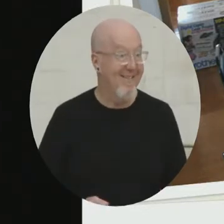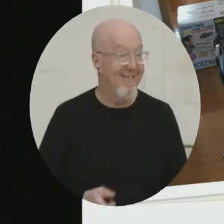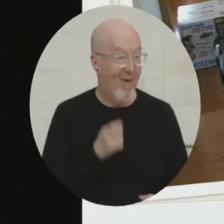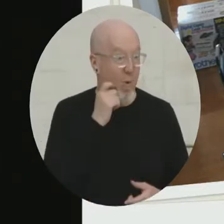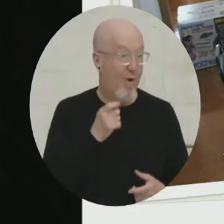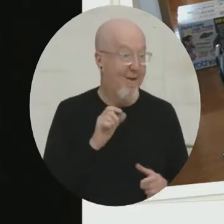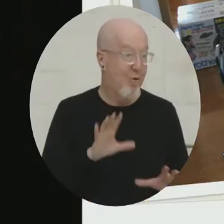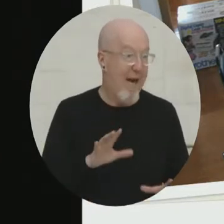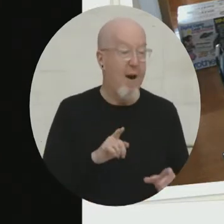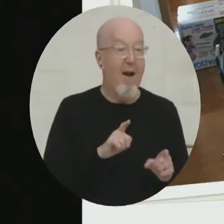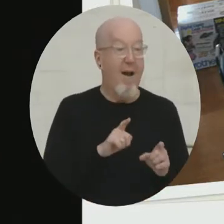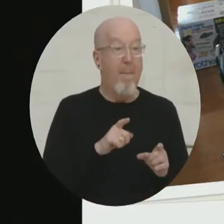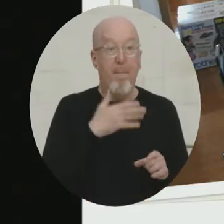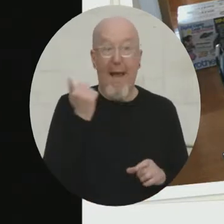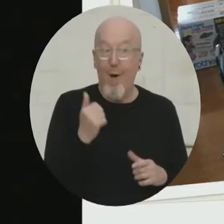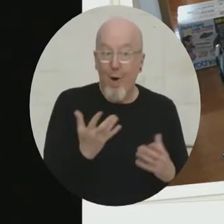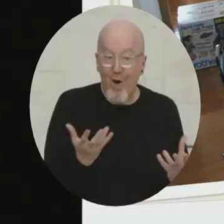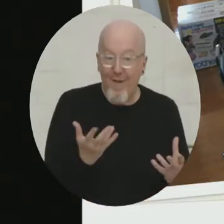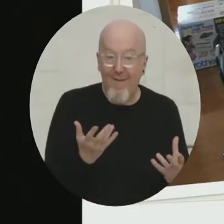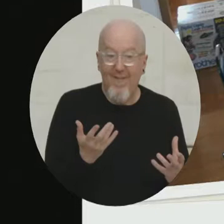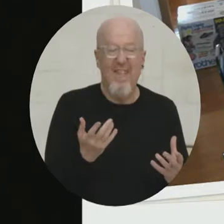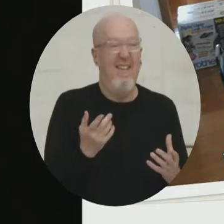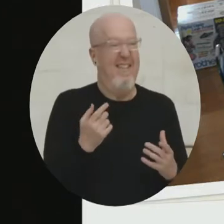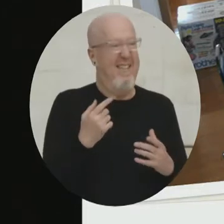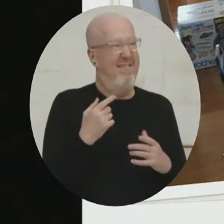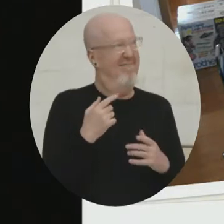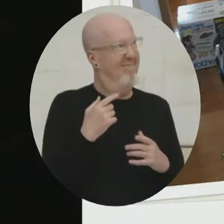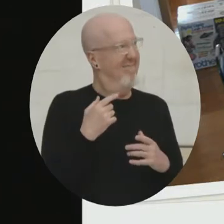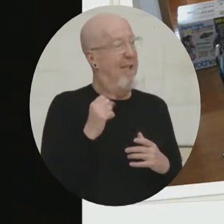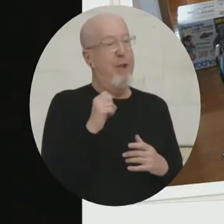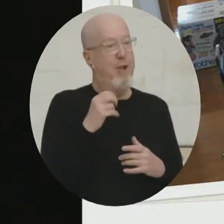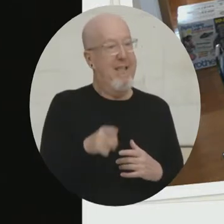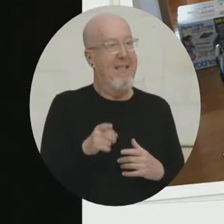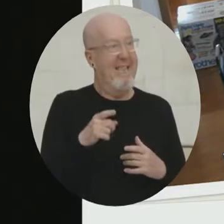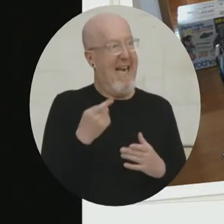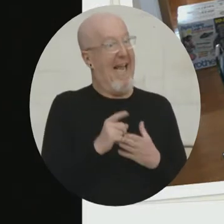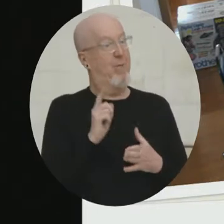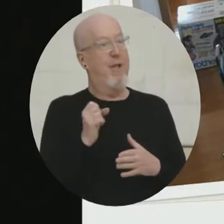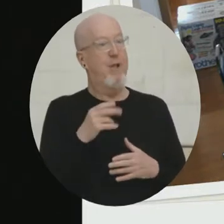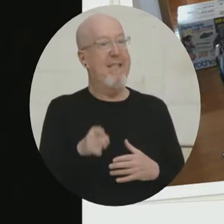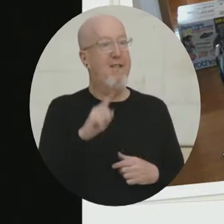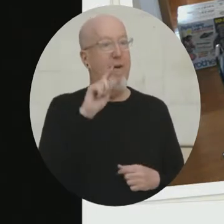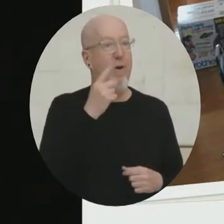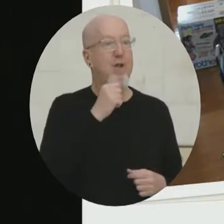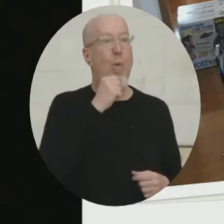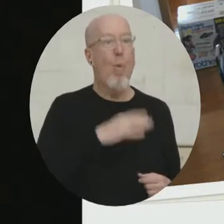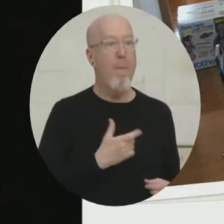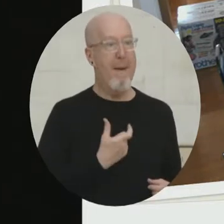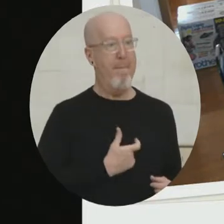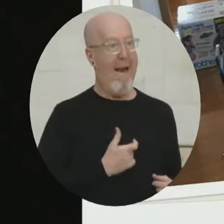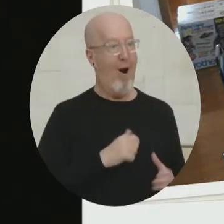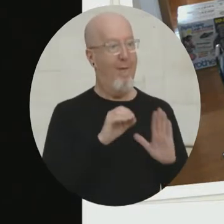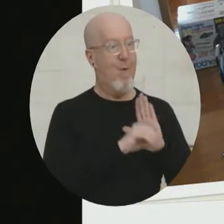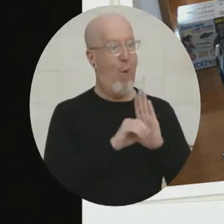You know, what's even greater is, as of last week, she is the first woman mayor of New Orleans.